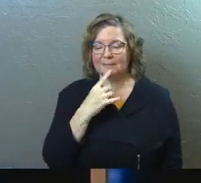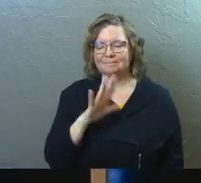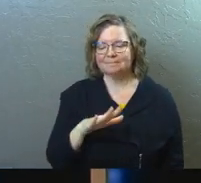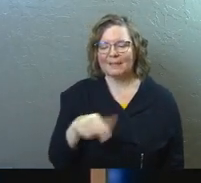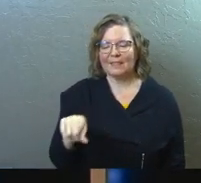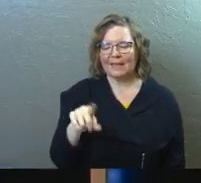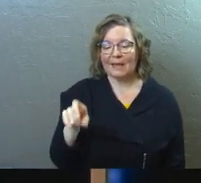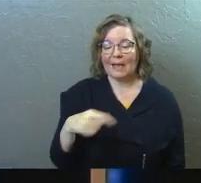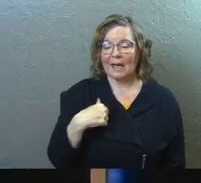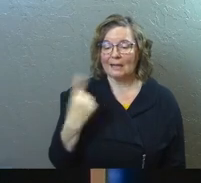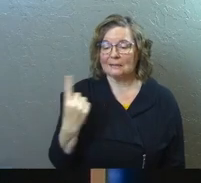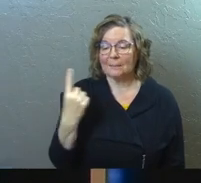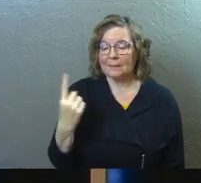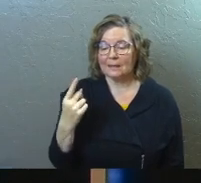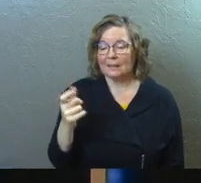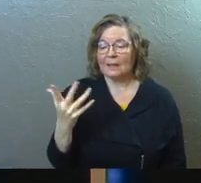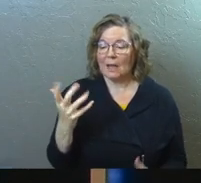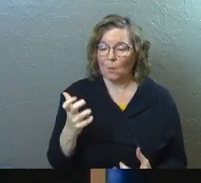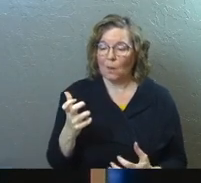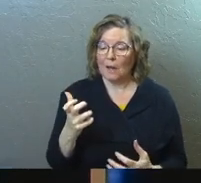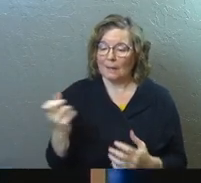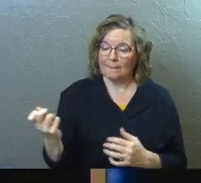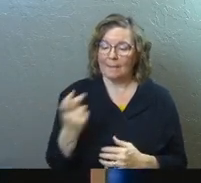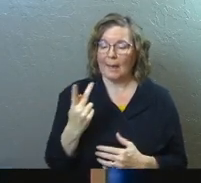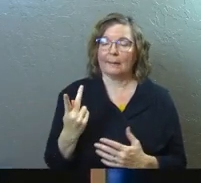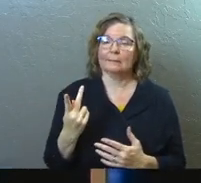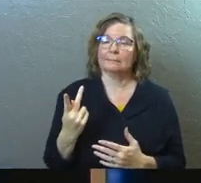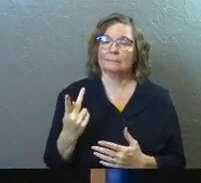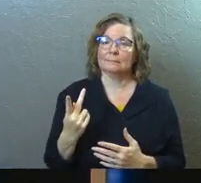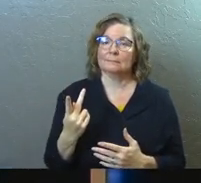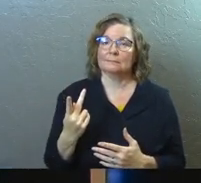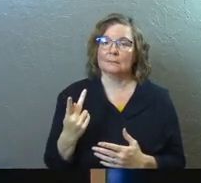says, they had something and they wanted it back.